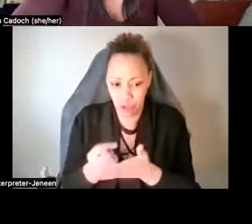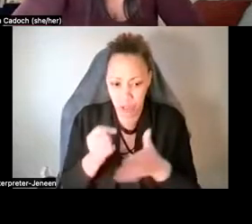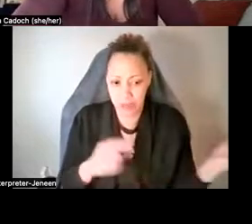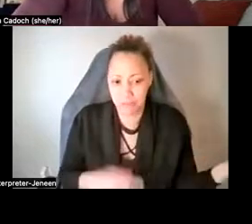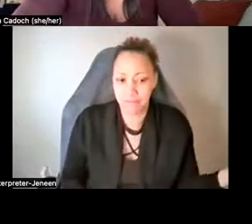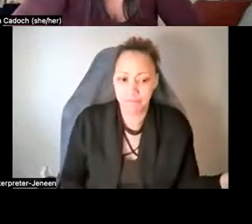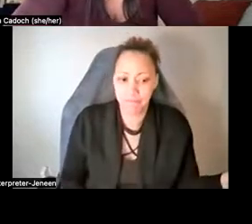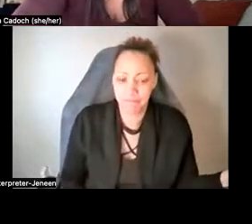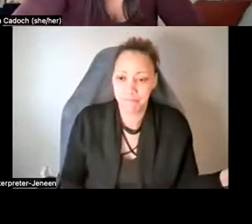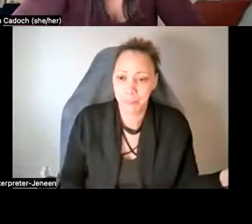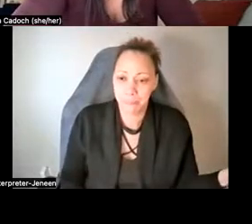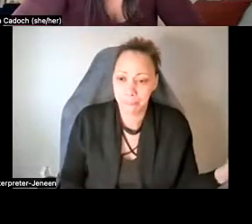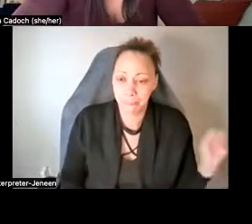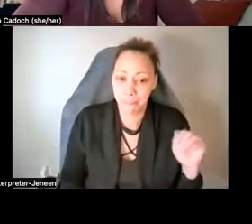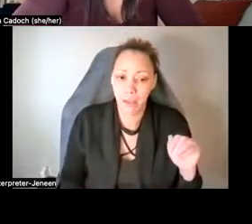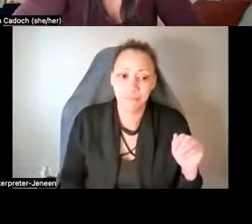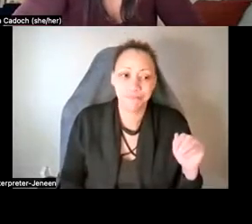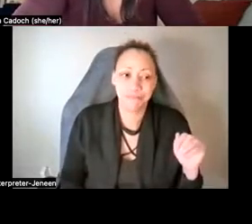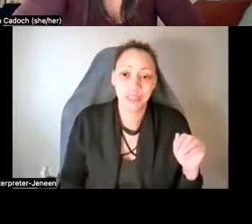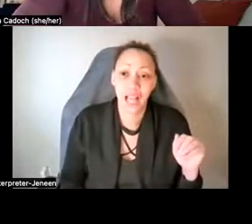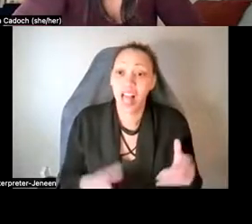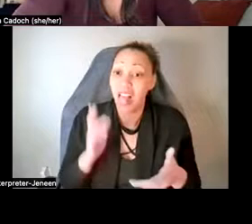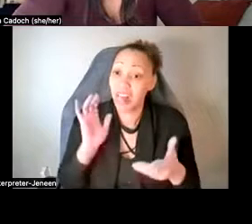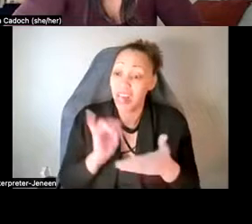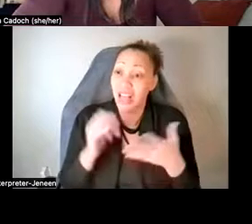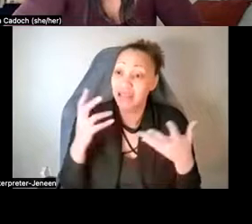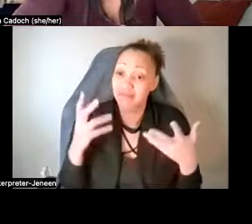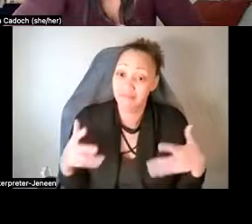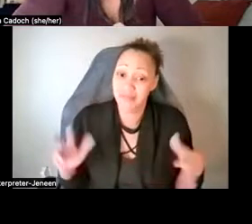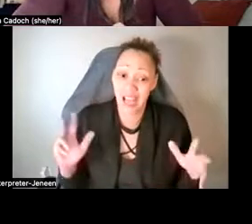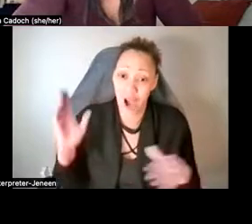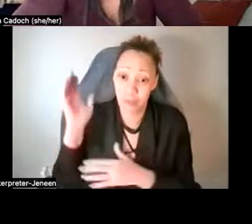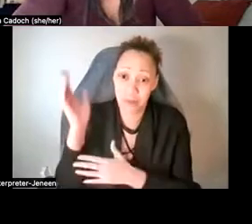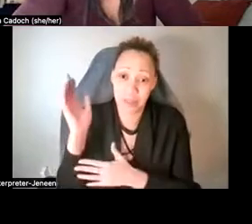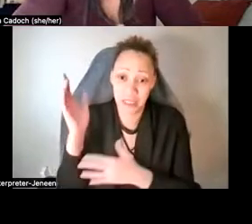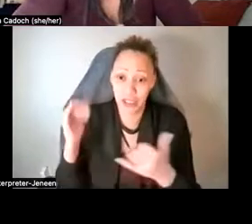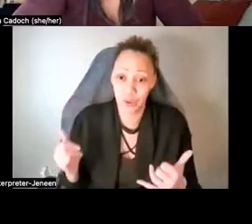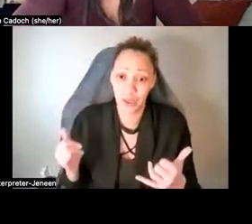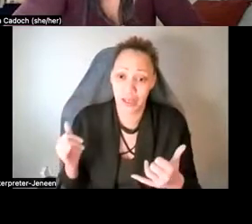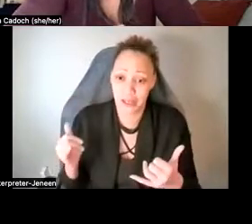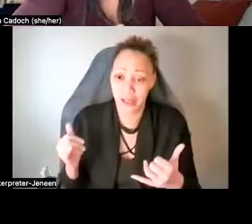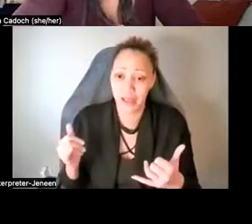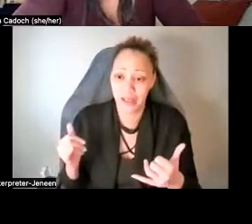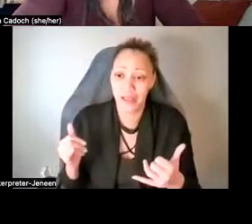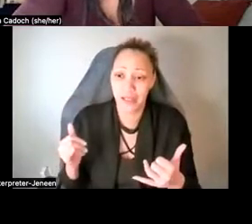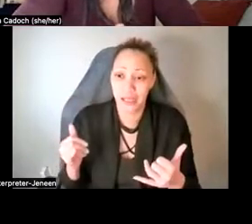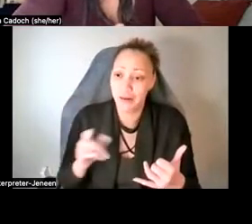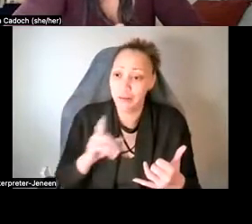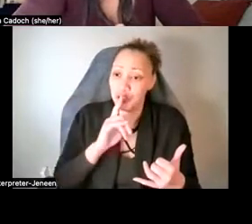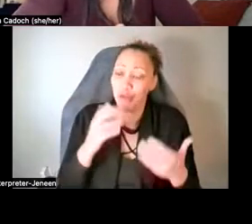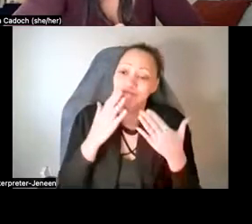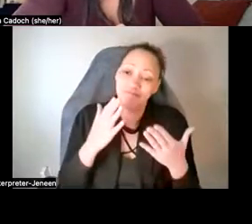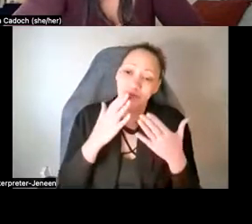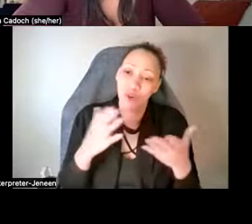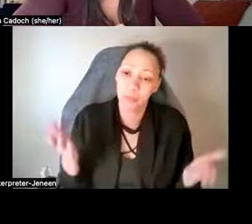Uh, and, um, that is everything that I'll be presenting on today. And I'm so grateful to be